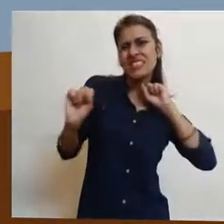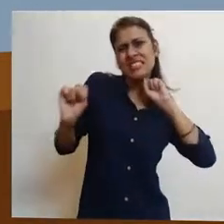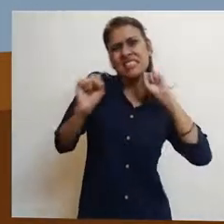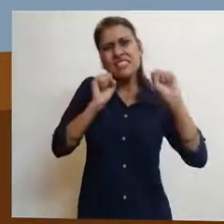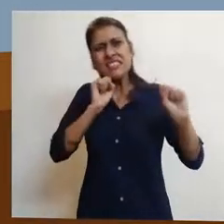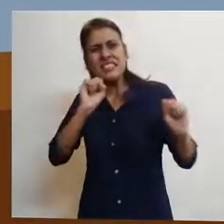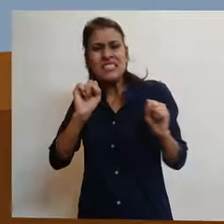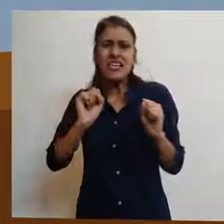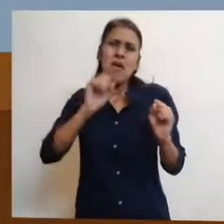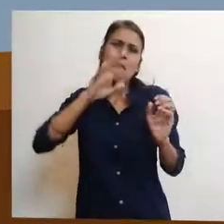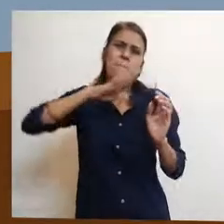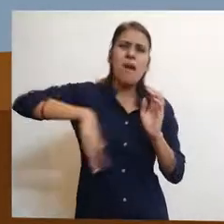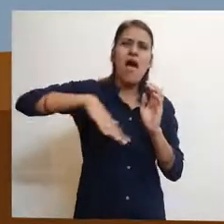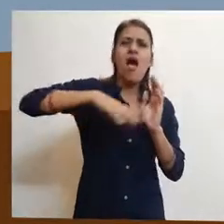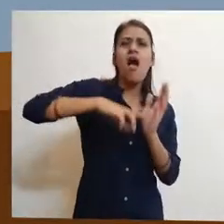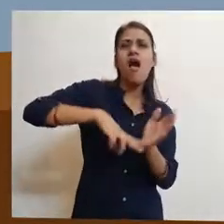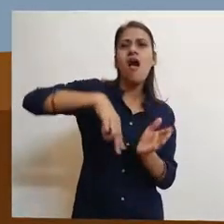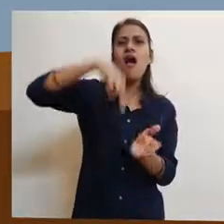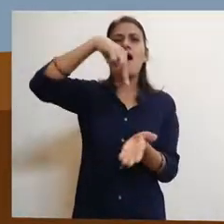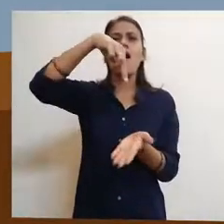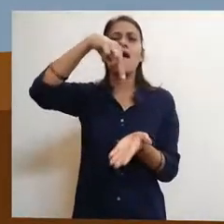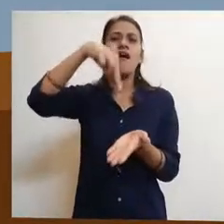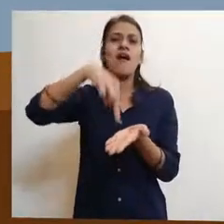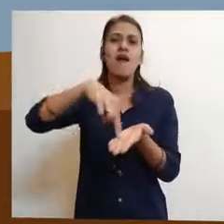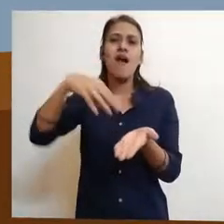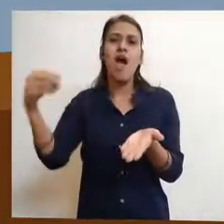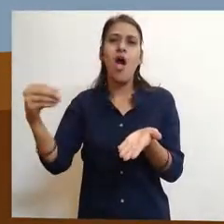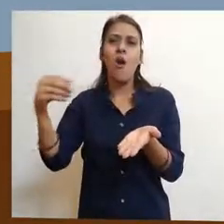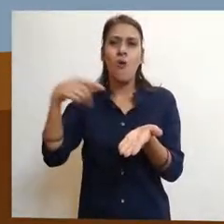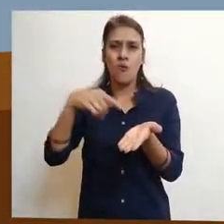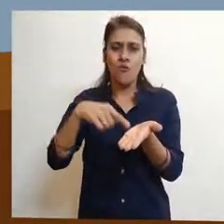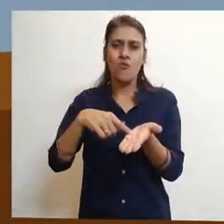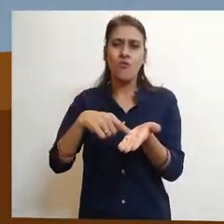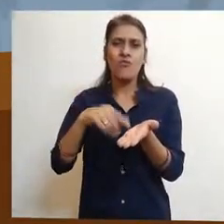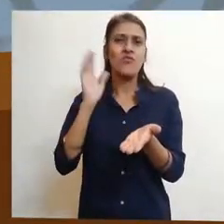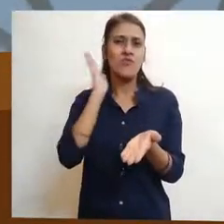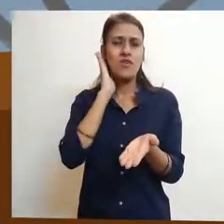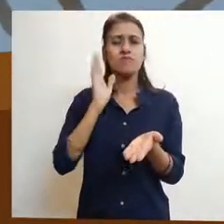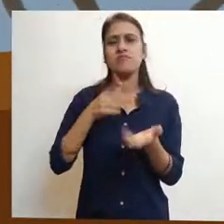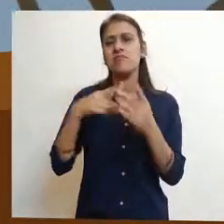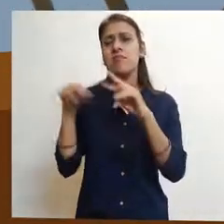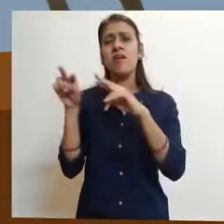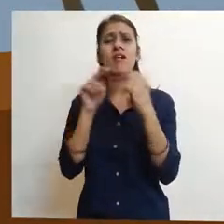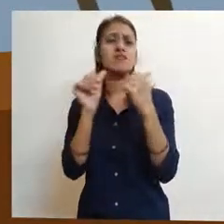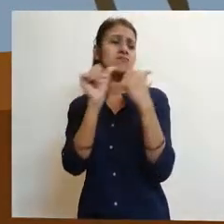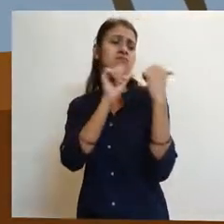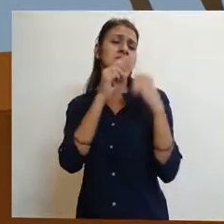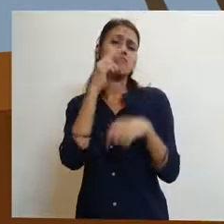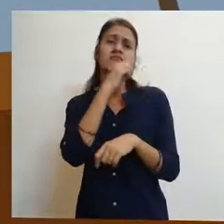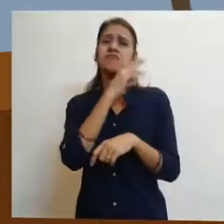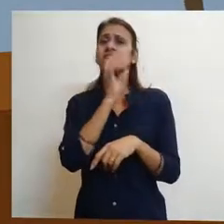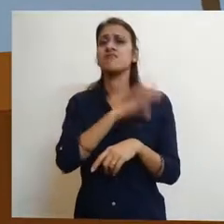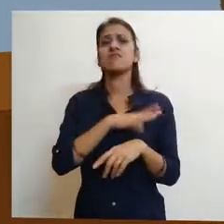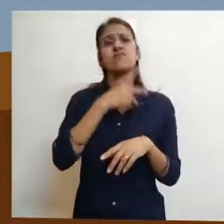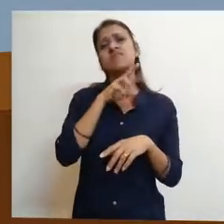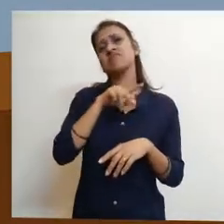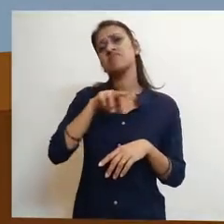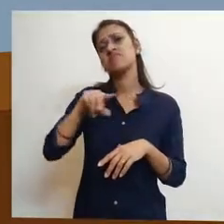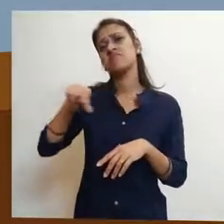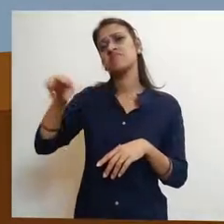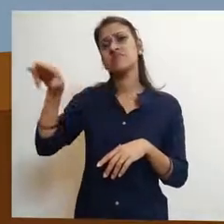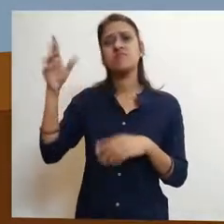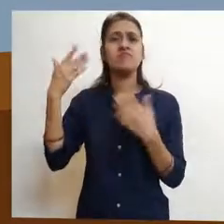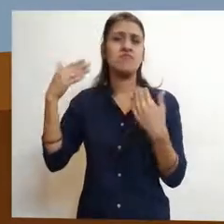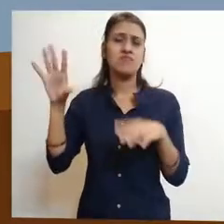With a mighty stretch and a final kick, the hungry boar departed his daybed without a backward glance.